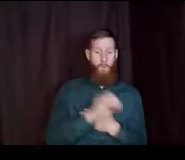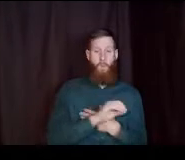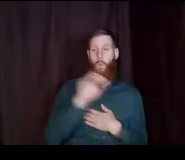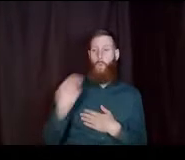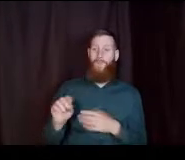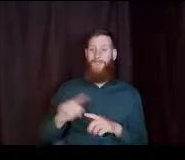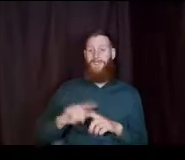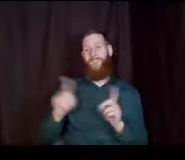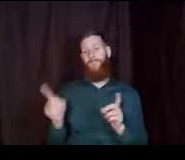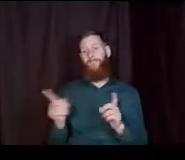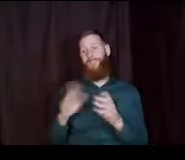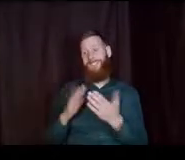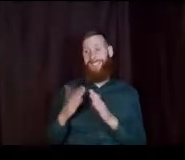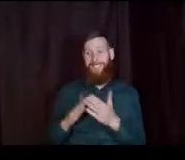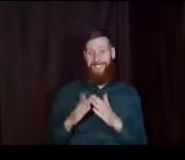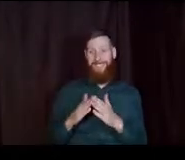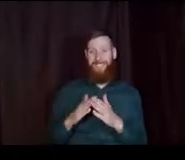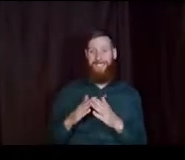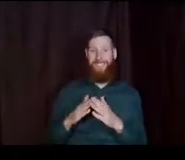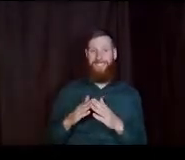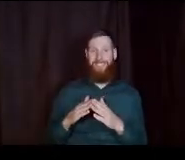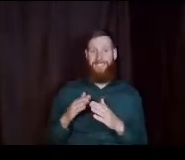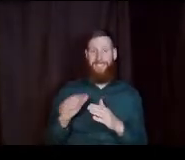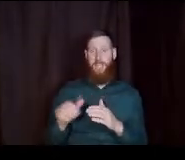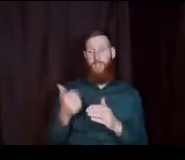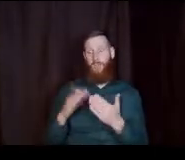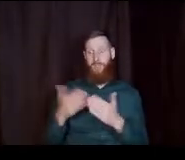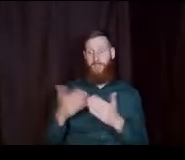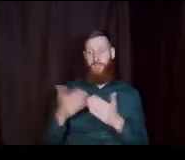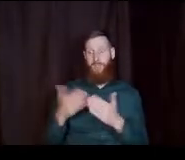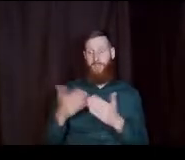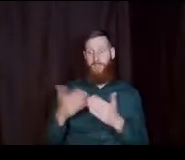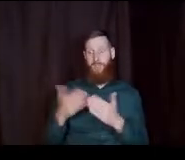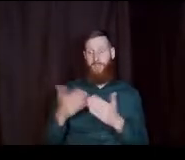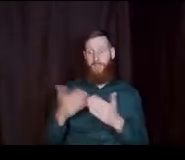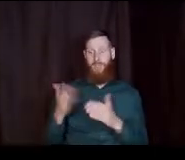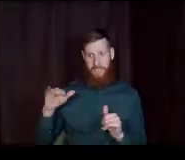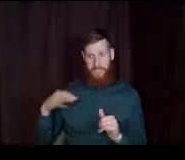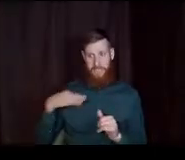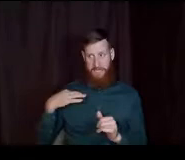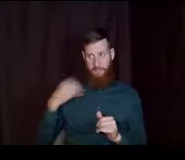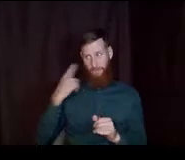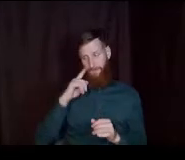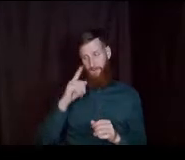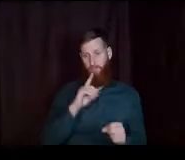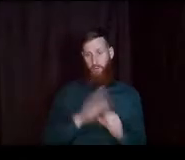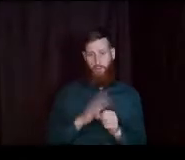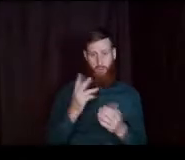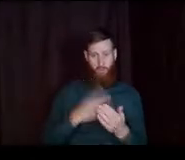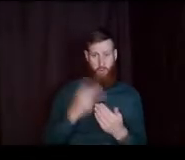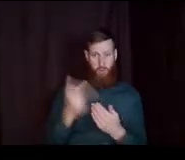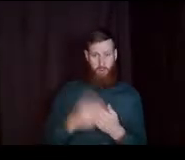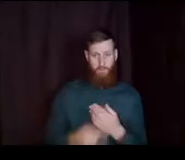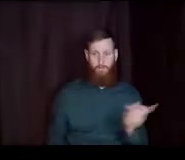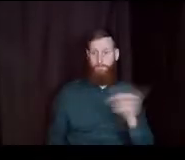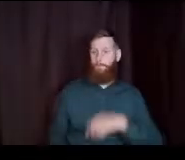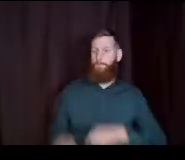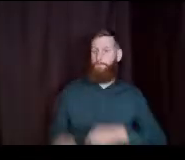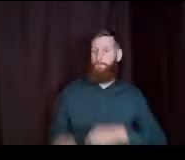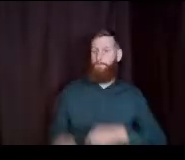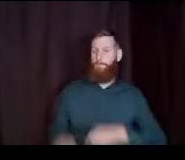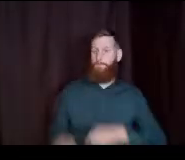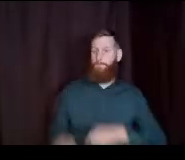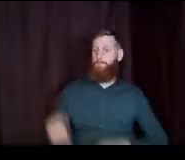other than Seattle. When college starts, will I still be eligible? for the promise program? I believe that answer is yes.